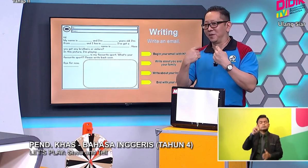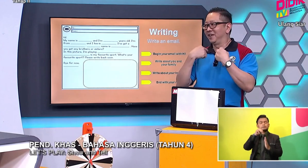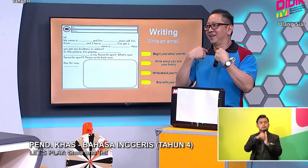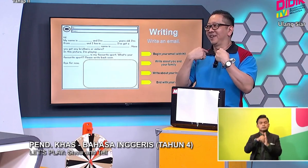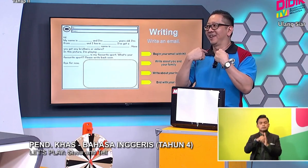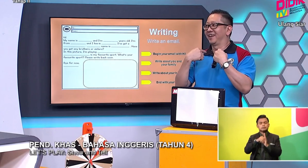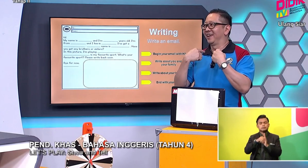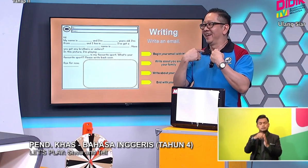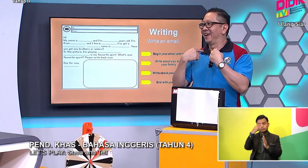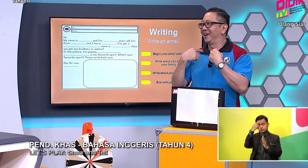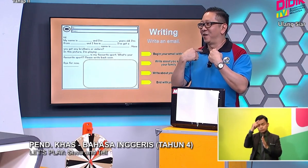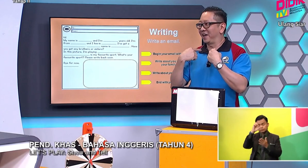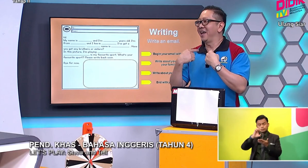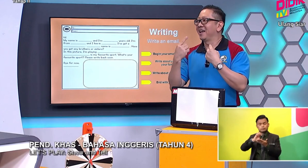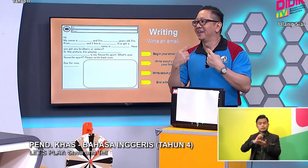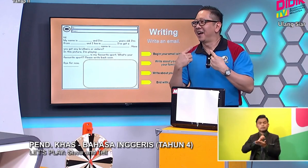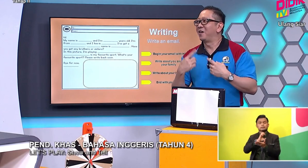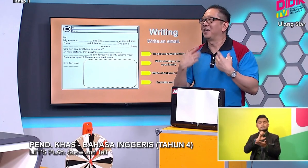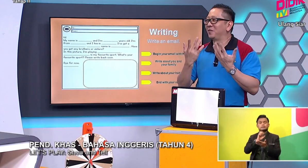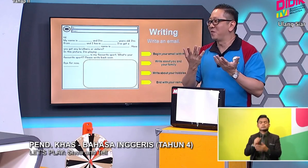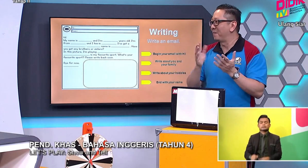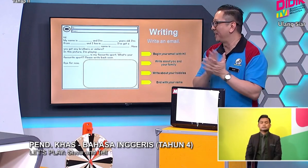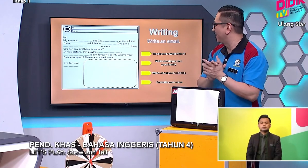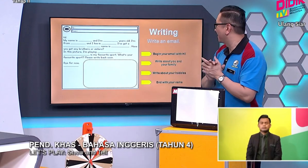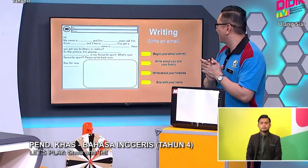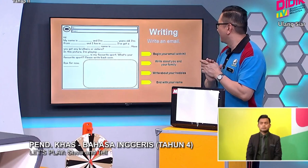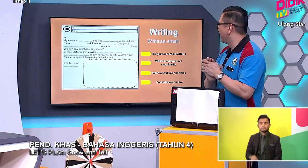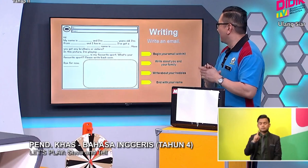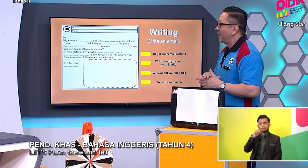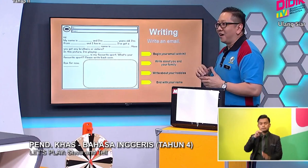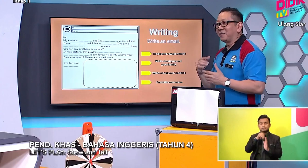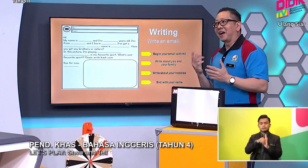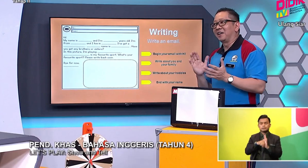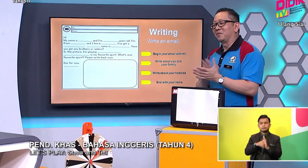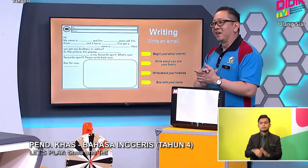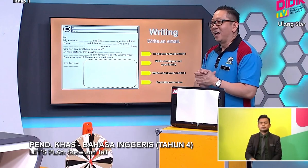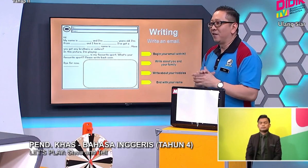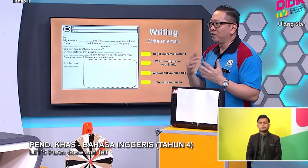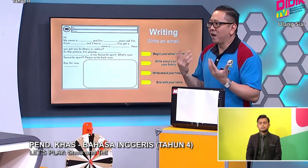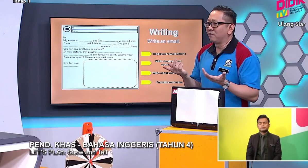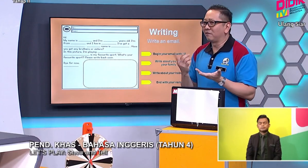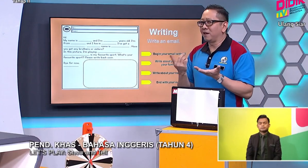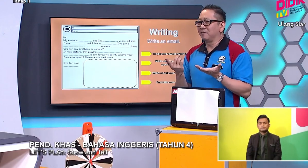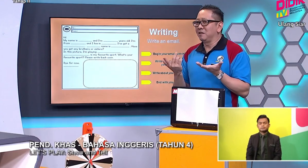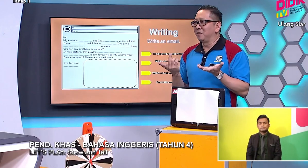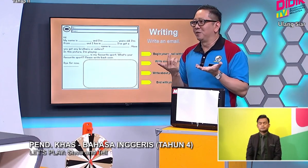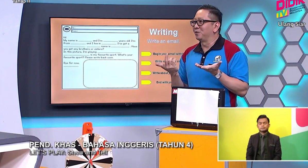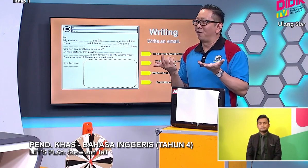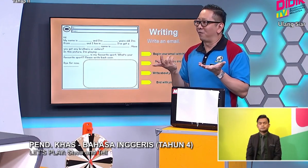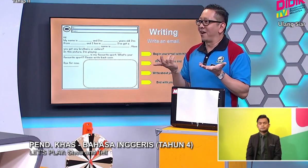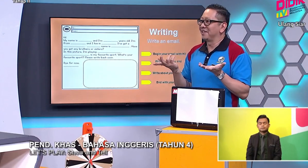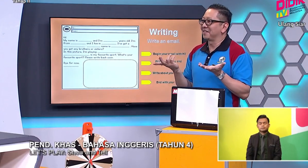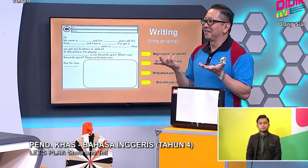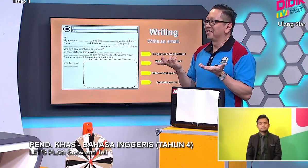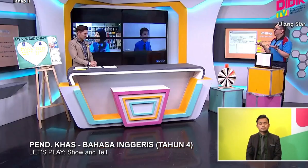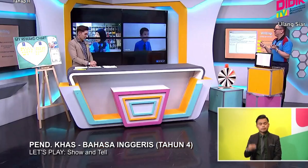To me. Okay. I will give you one minute. Okay, Hanif. Sure. Have you ever write email to